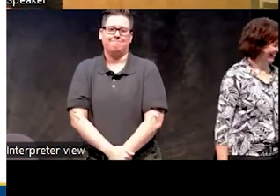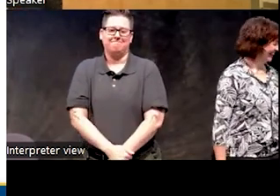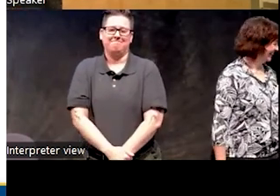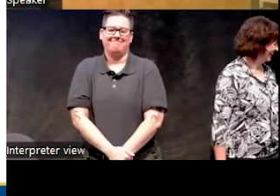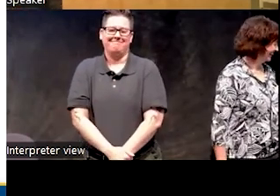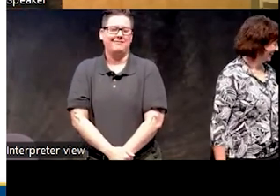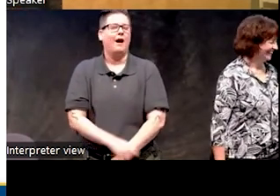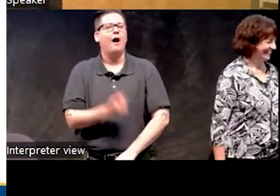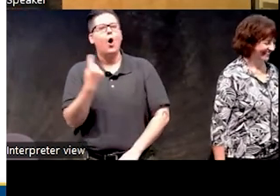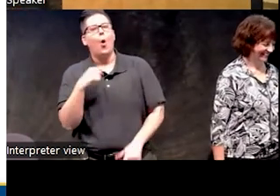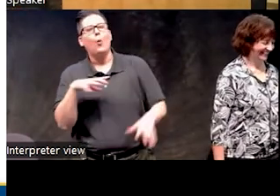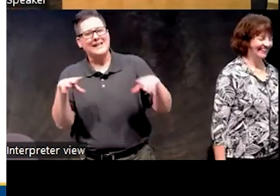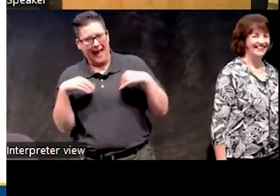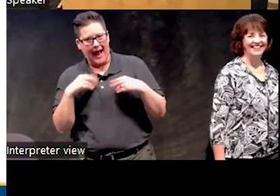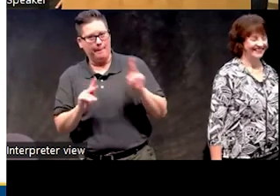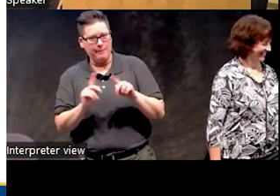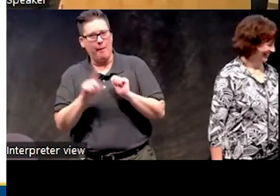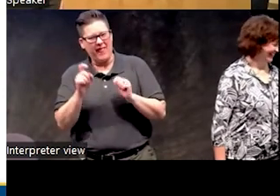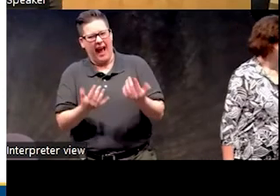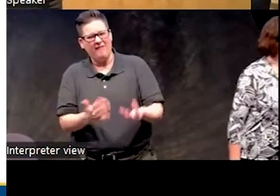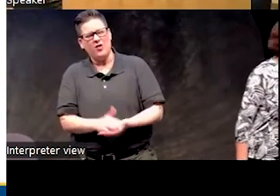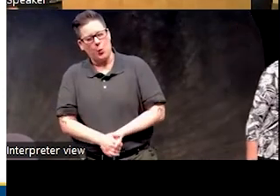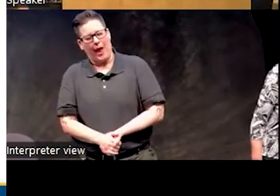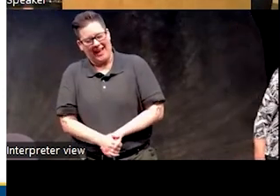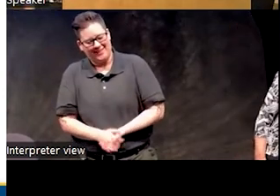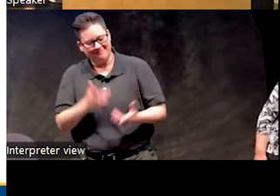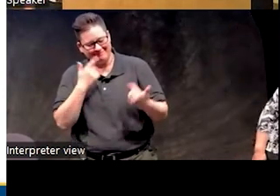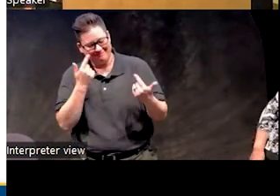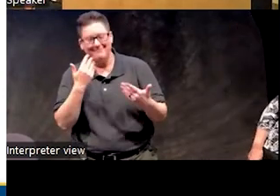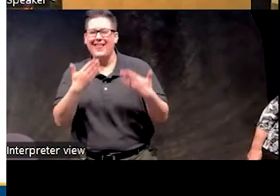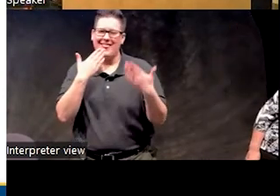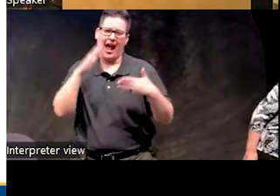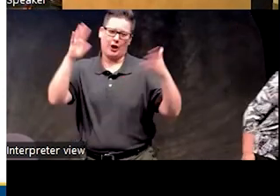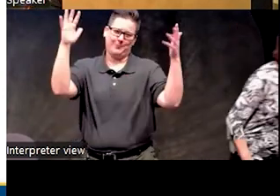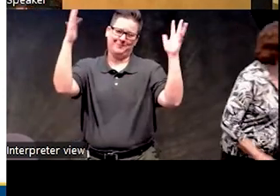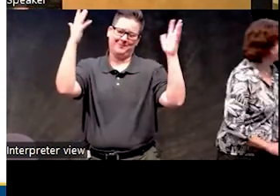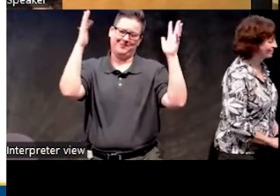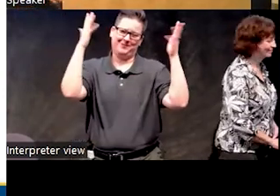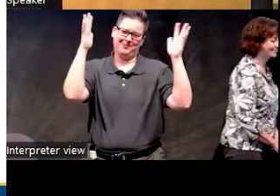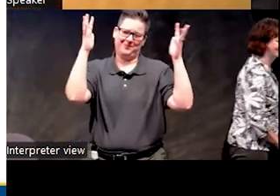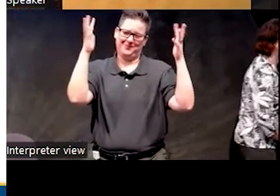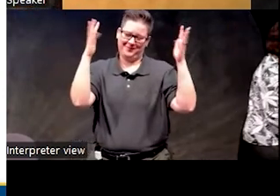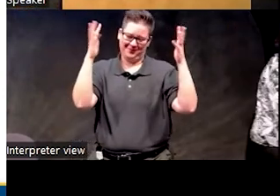We're taking people. They just have to wait. Thank you all. Okay.